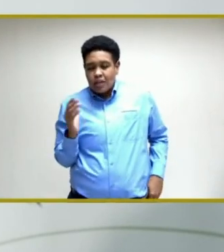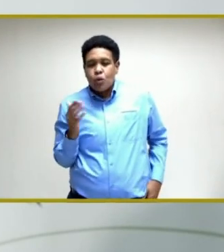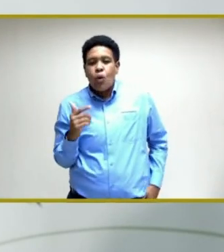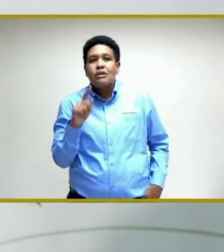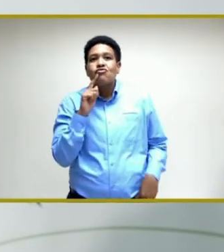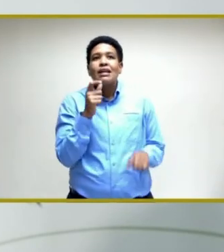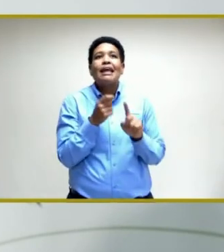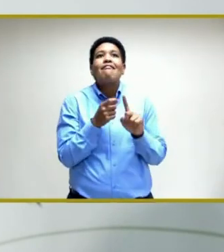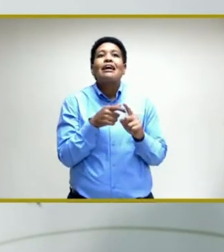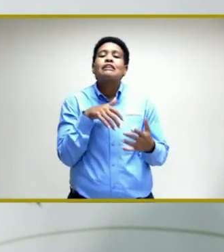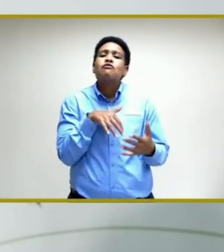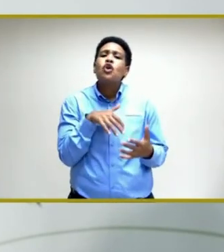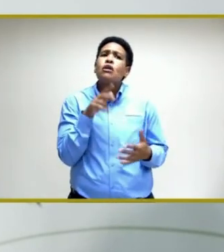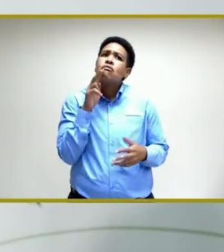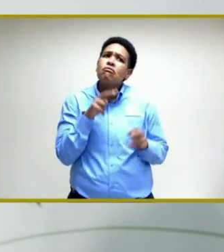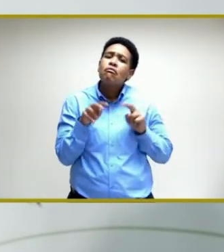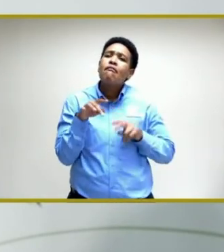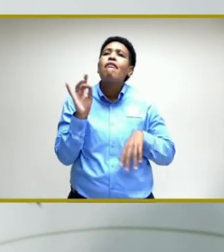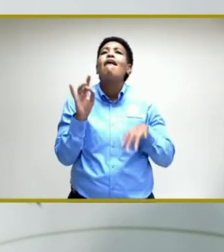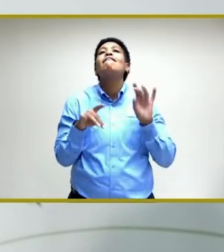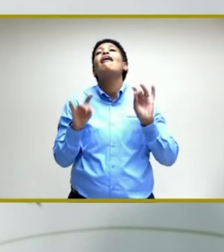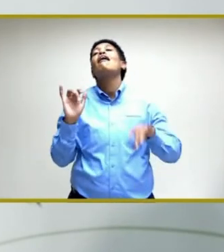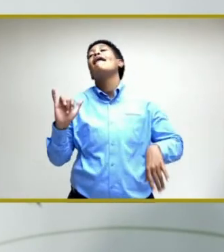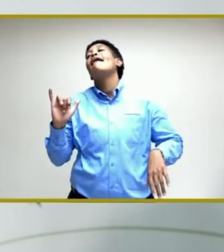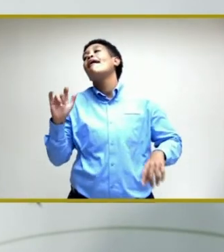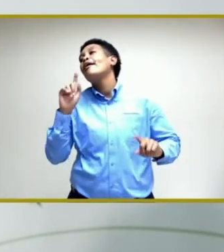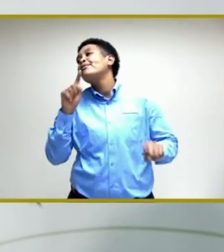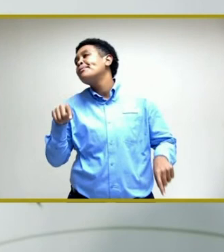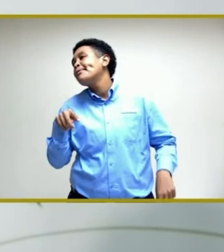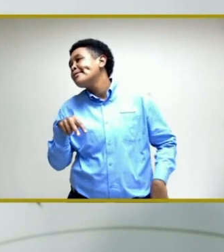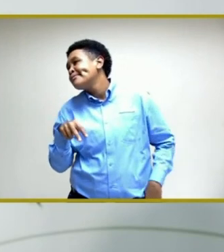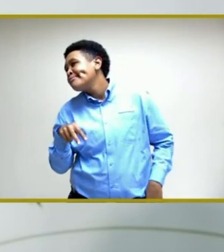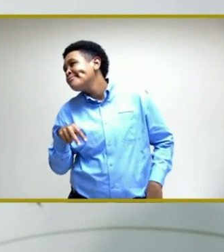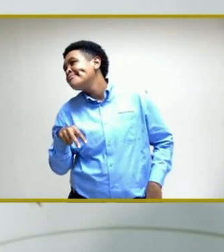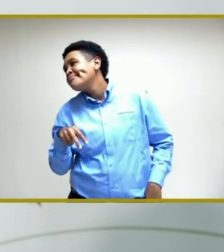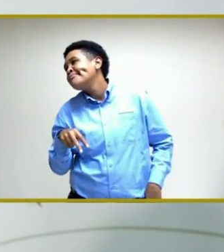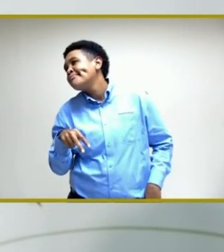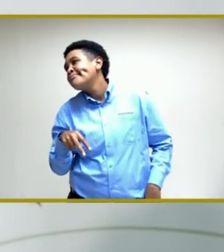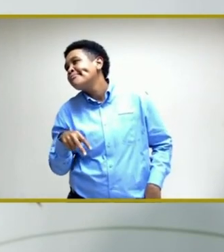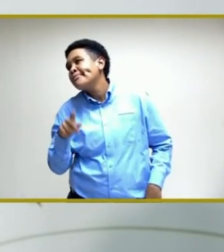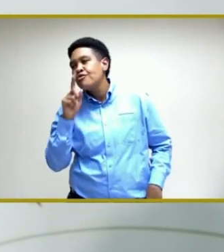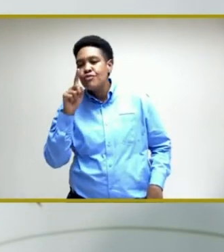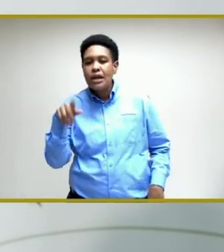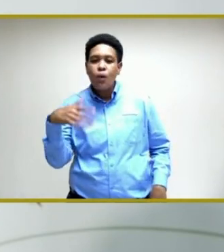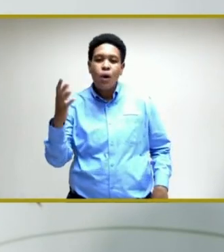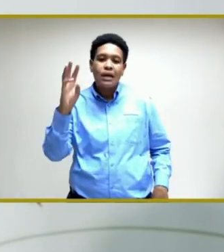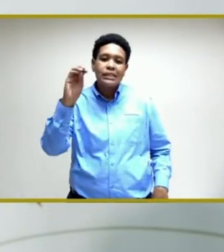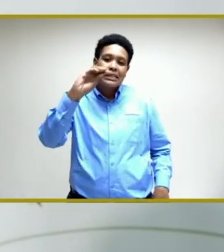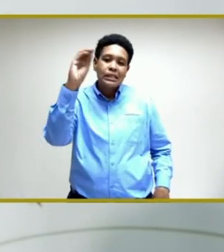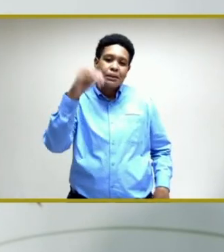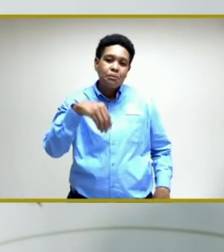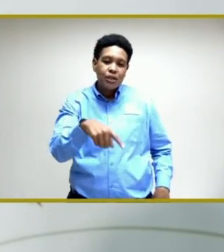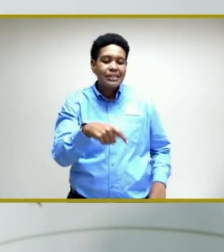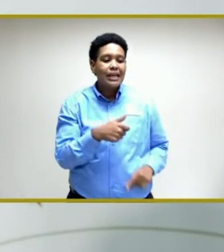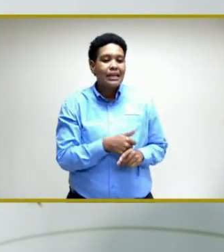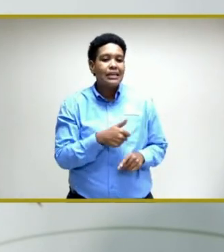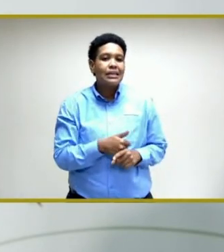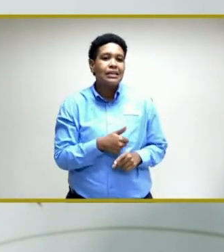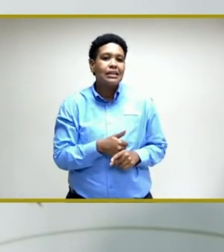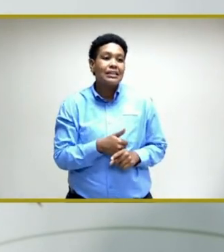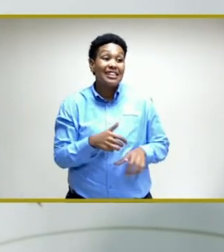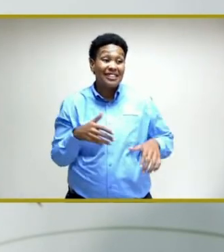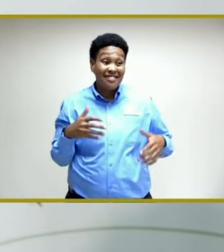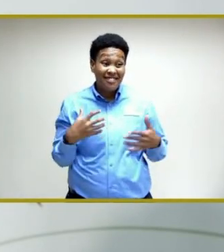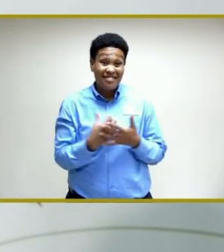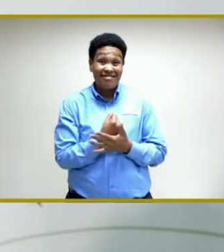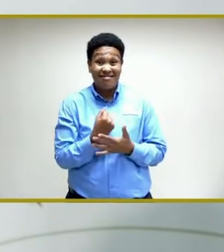effectiveness studies are showing, the effectiveness reports are showing, is that there is a 60% chance,